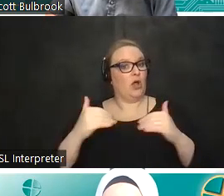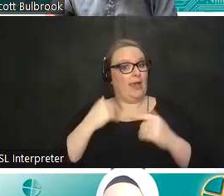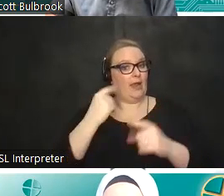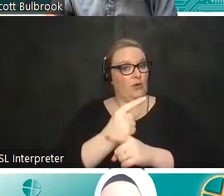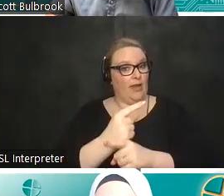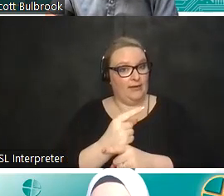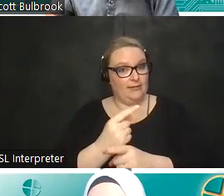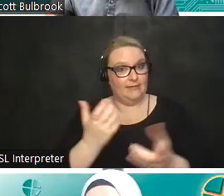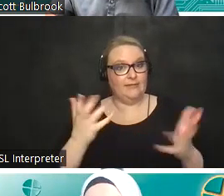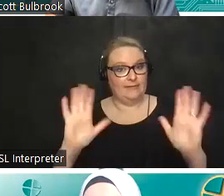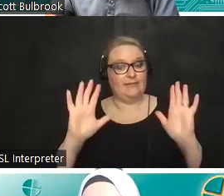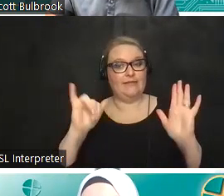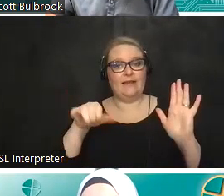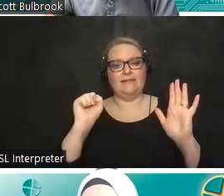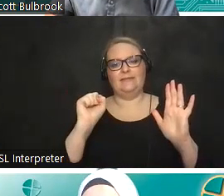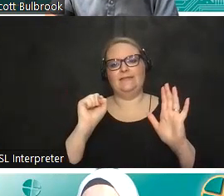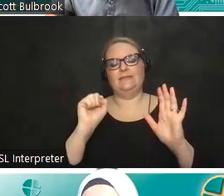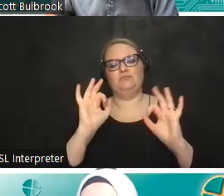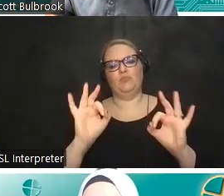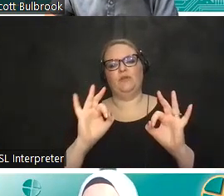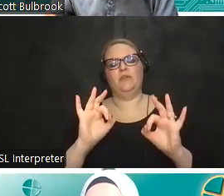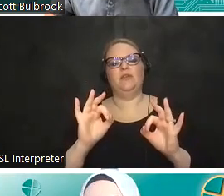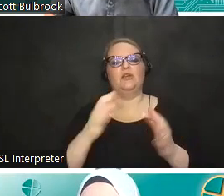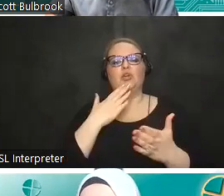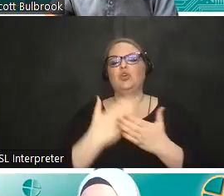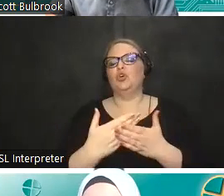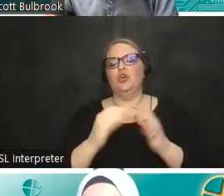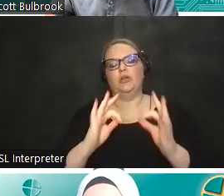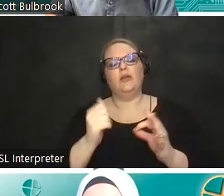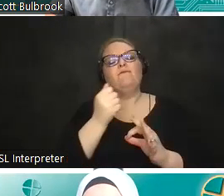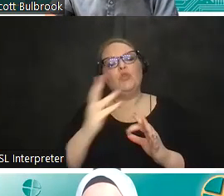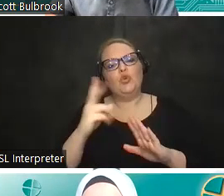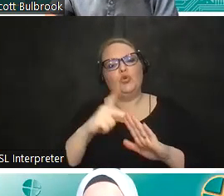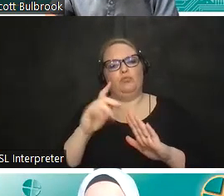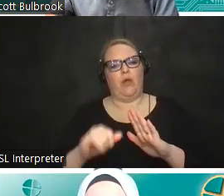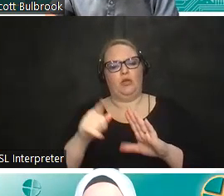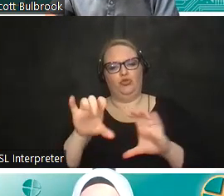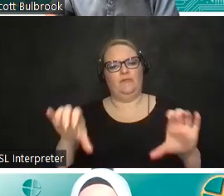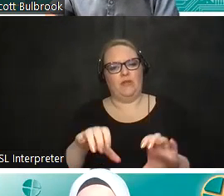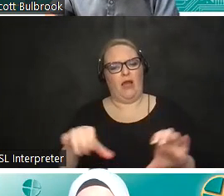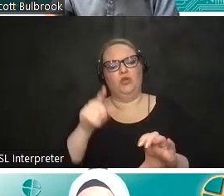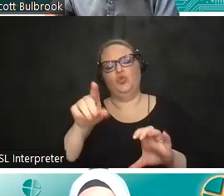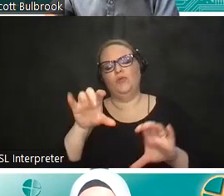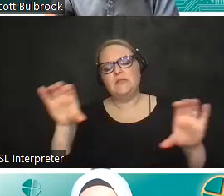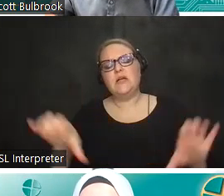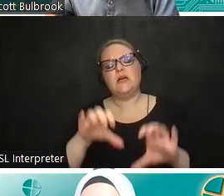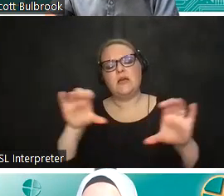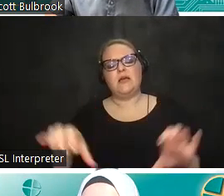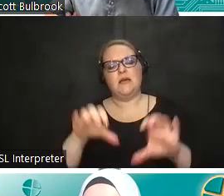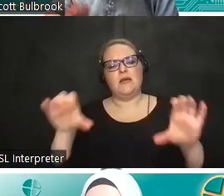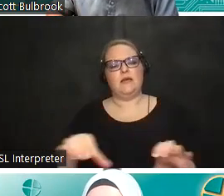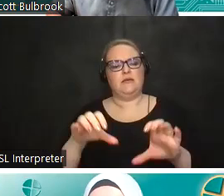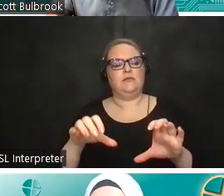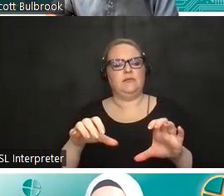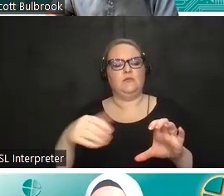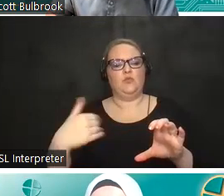zara and yeah you know no it's really good those were just a few of the projects that you've done because and you've done quite a bit with the the team and